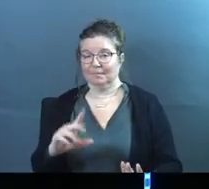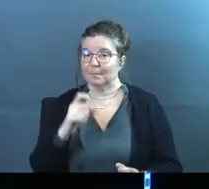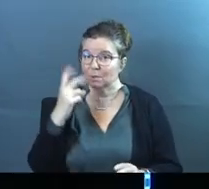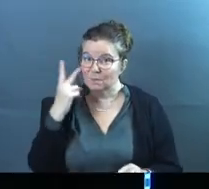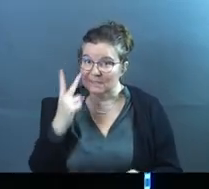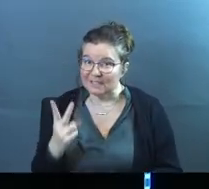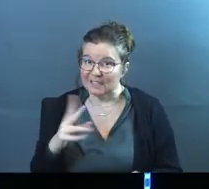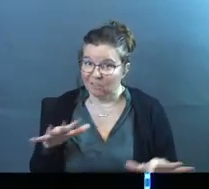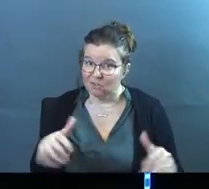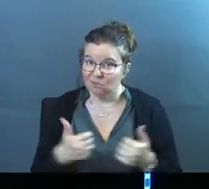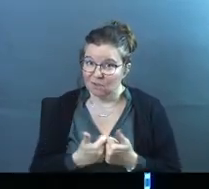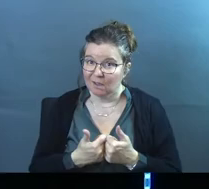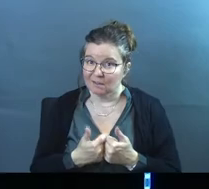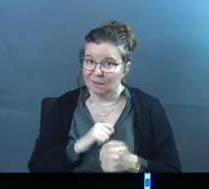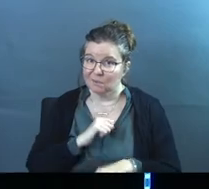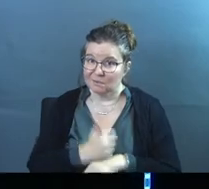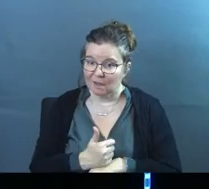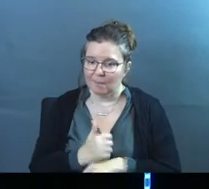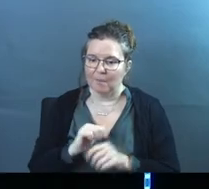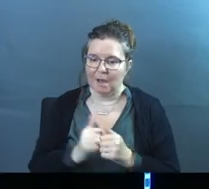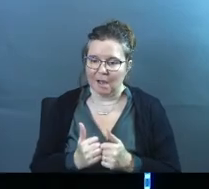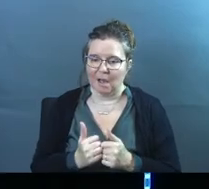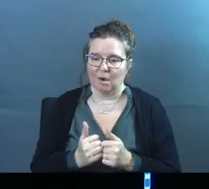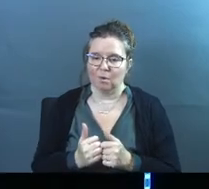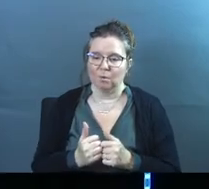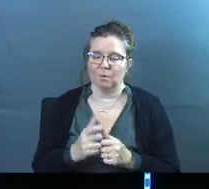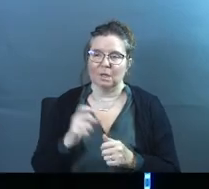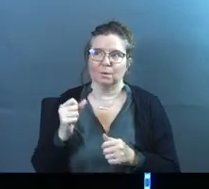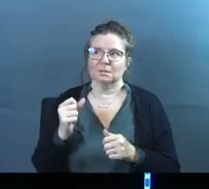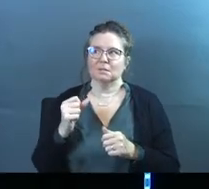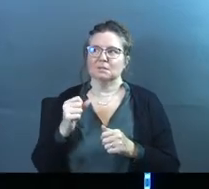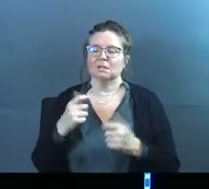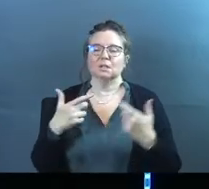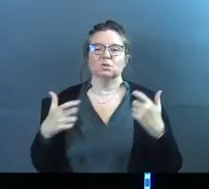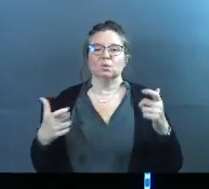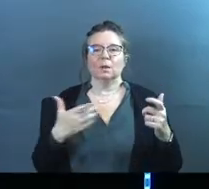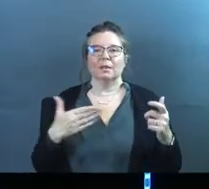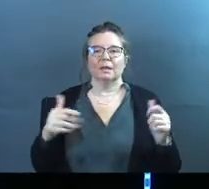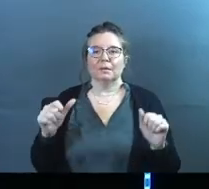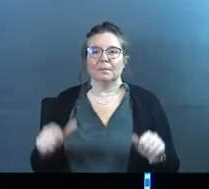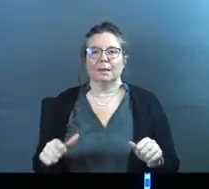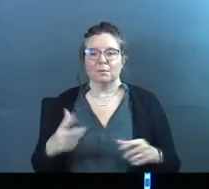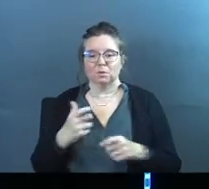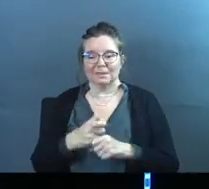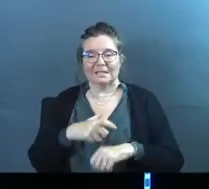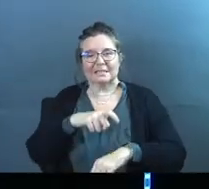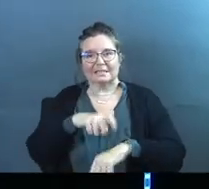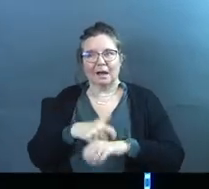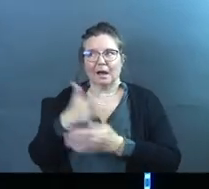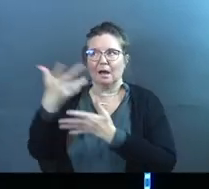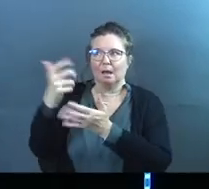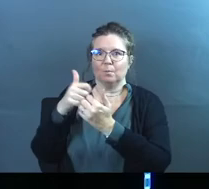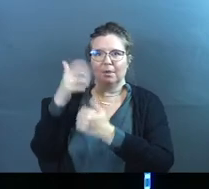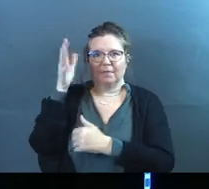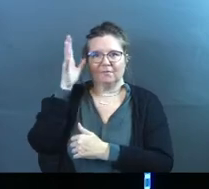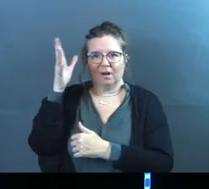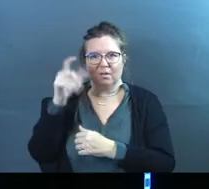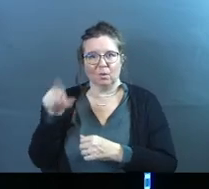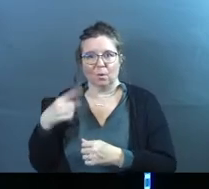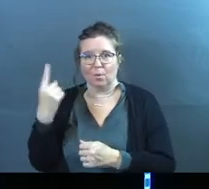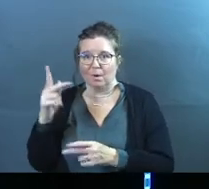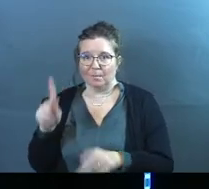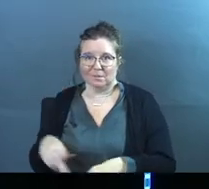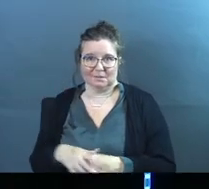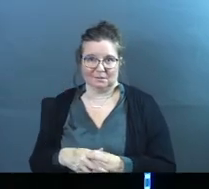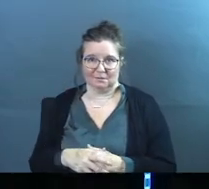But do you see the challenges that were set up? Like how it was this huge thing to be able just to get time with the Father, and it was only